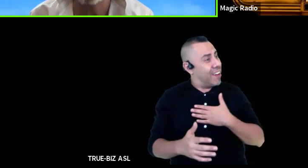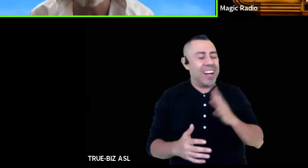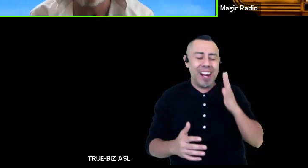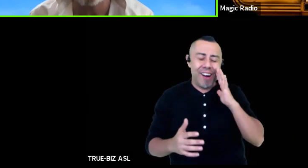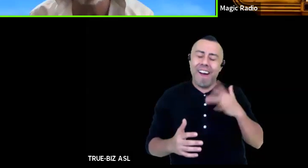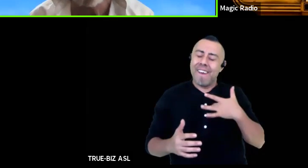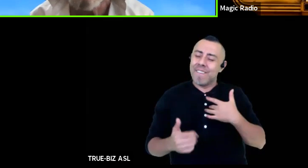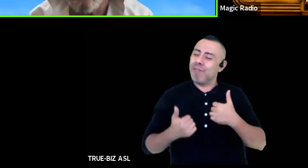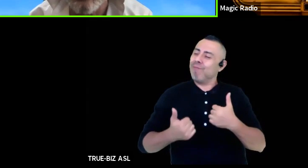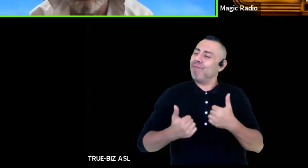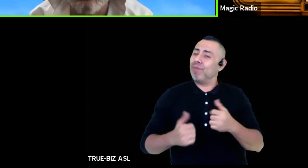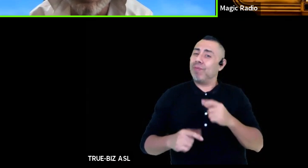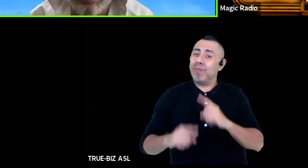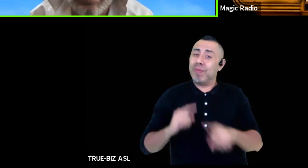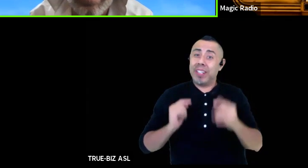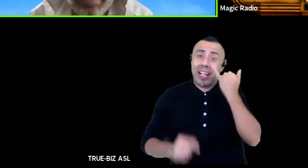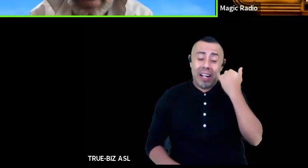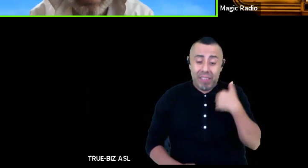I'd just think that thought